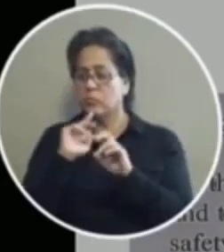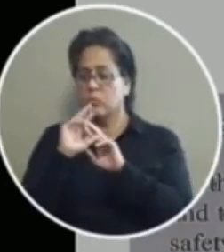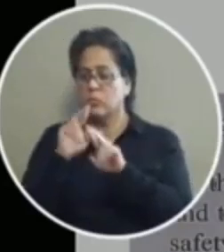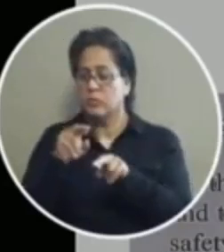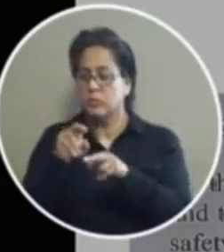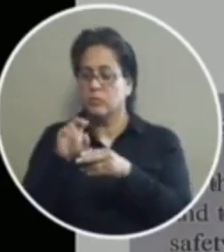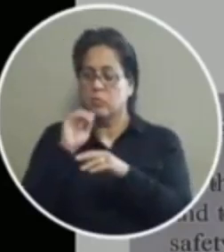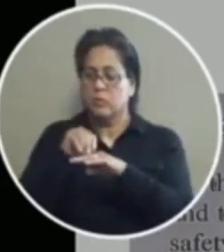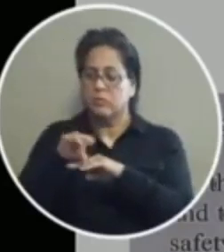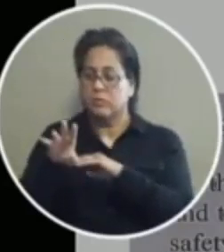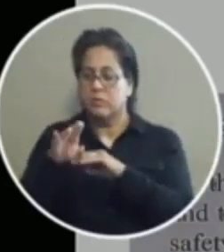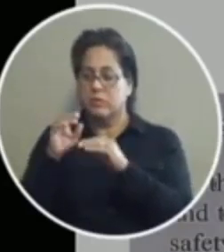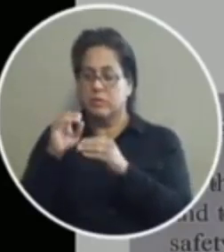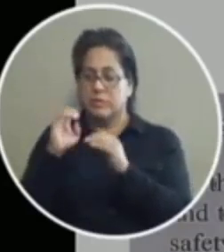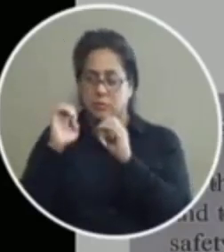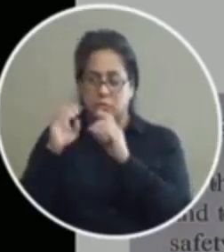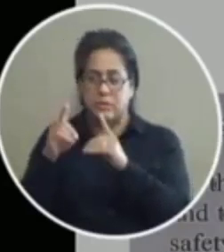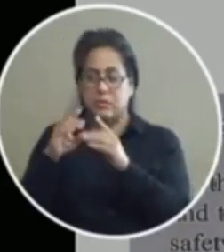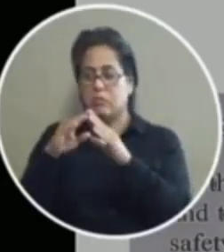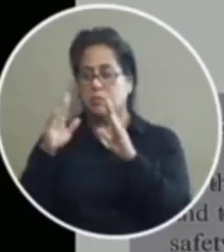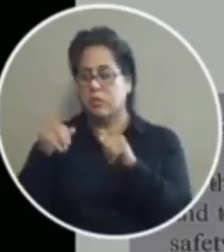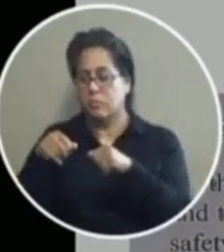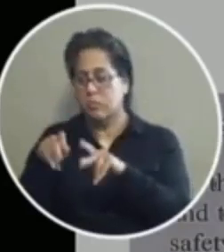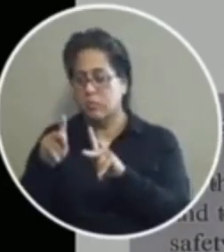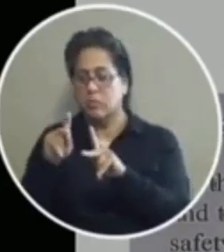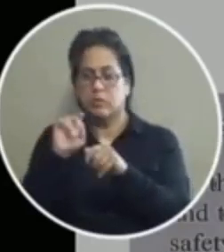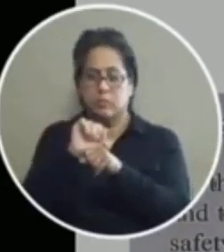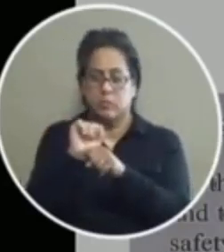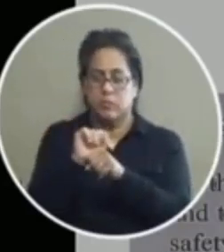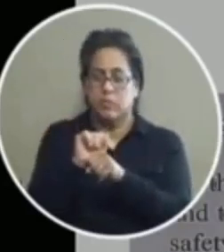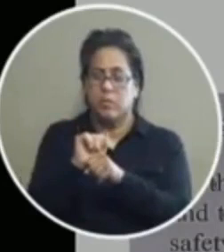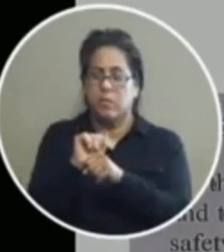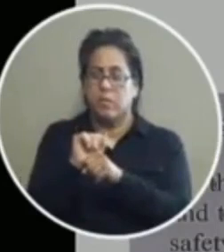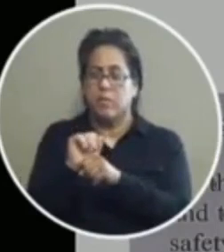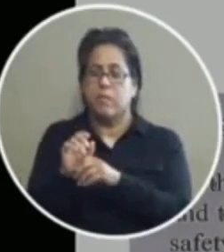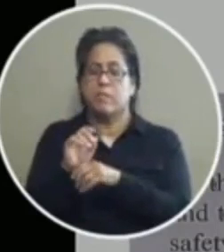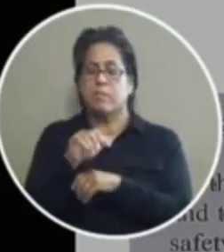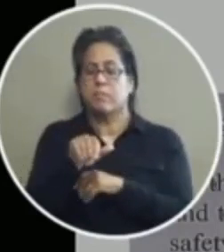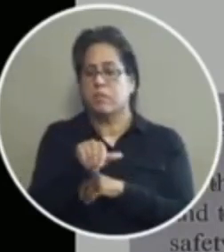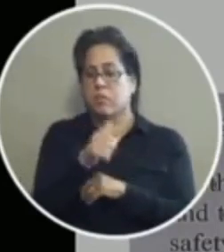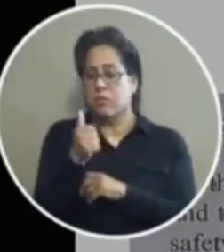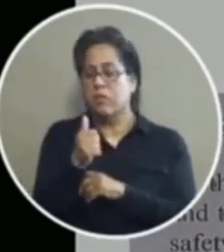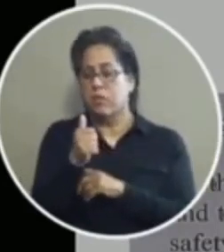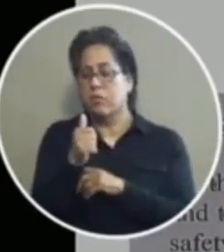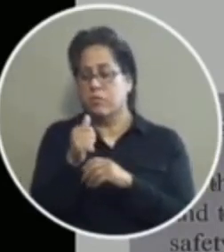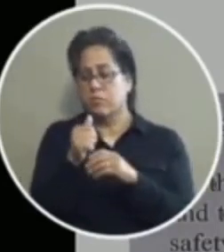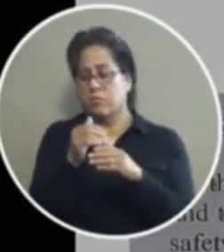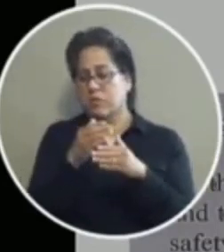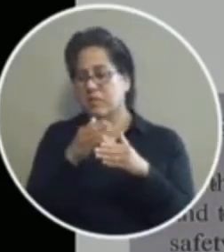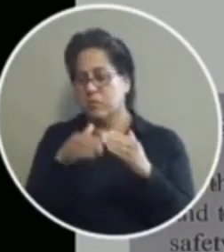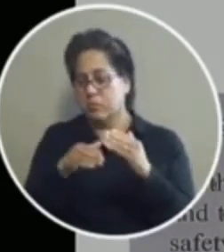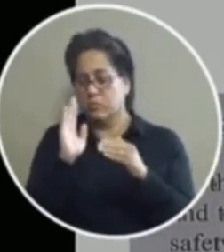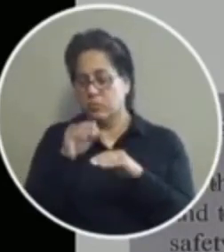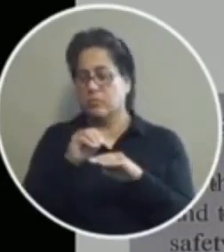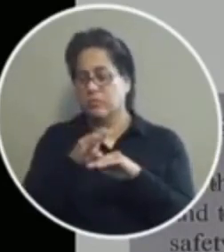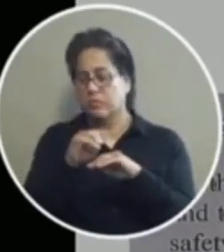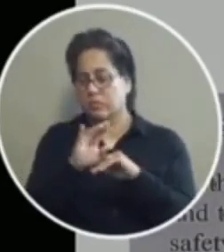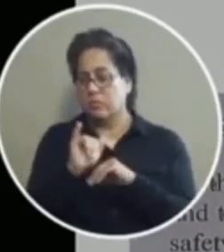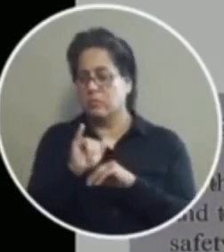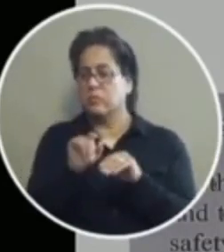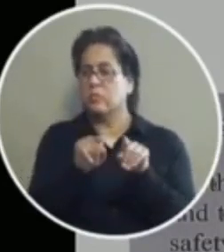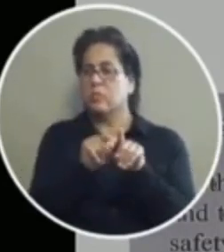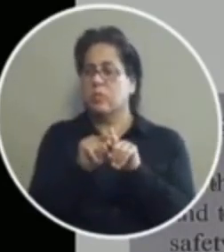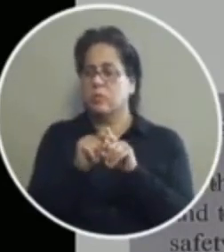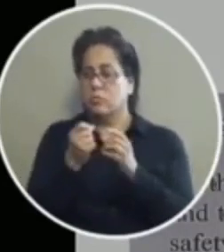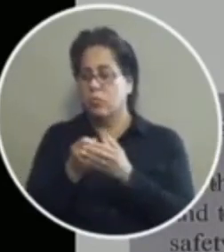employment education and housing opportunities and brings on other collateral consequences and also eliminates the